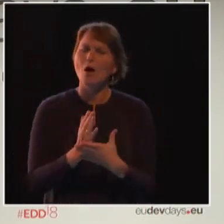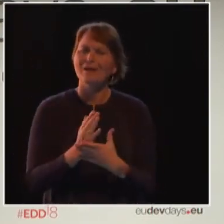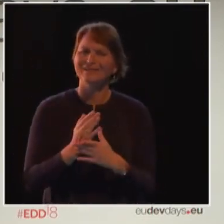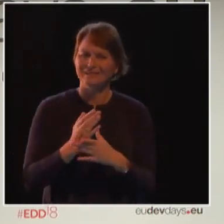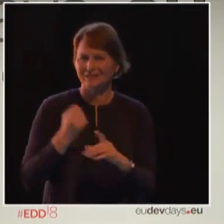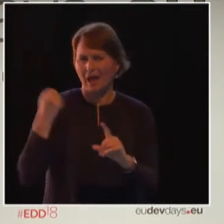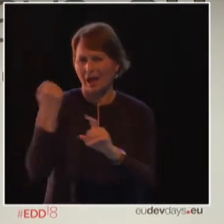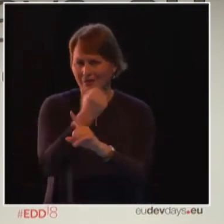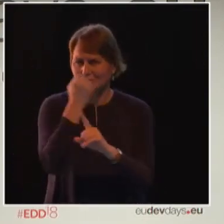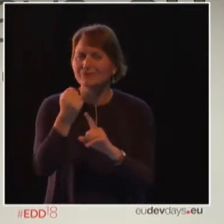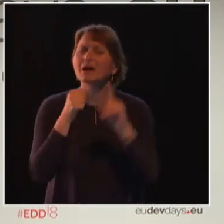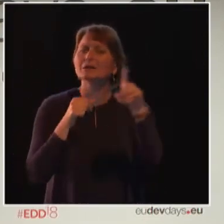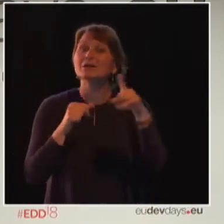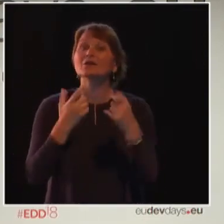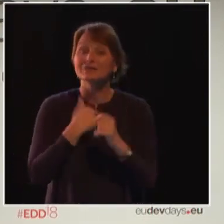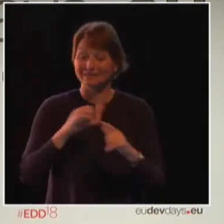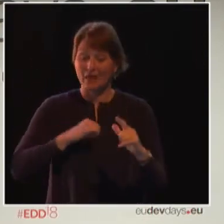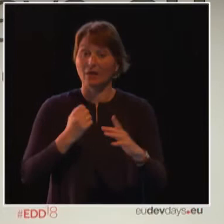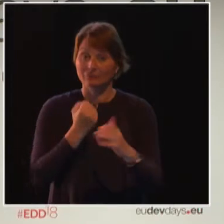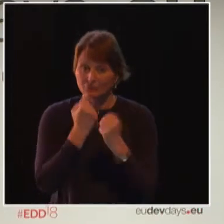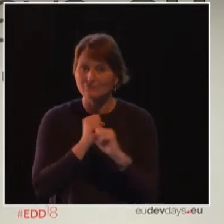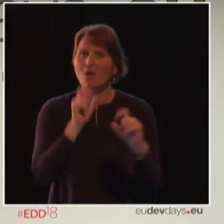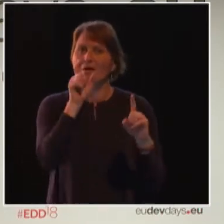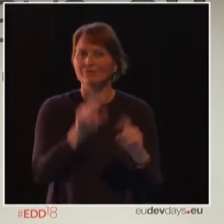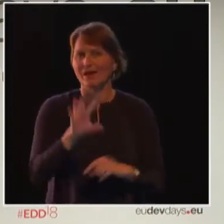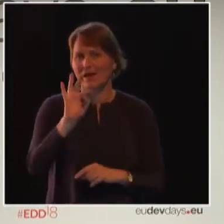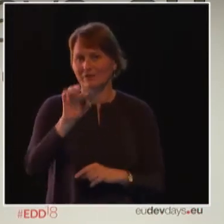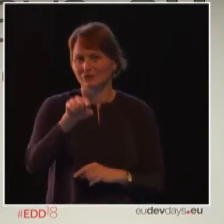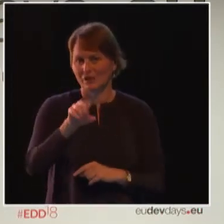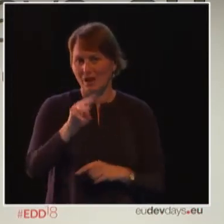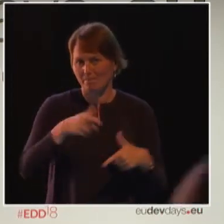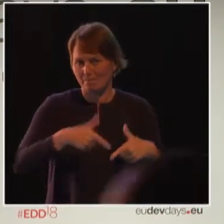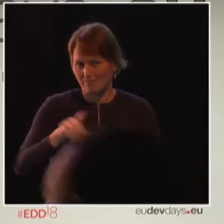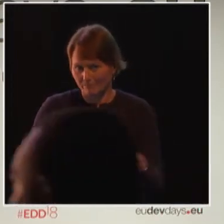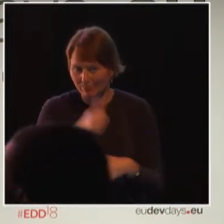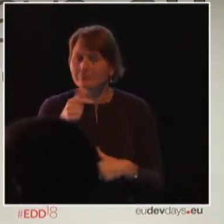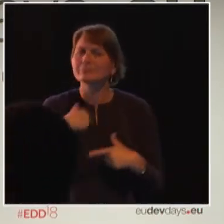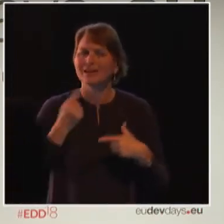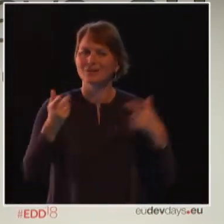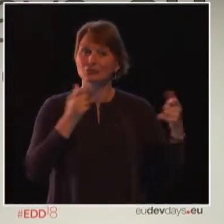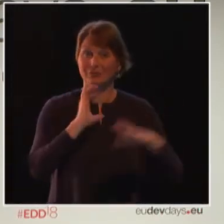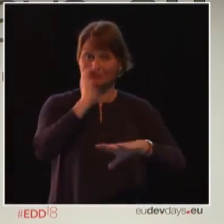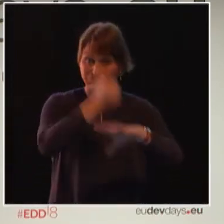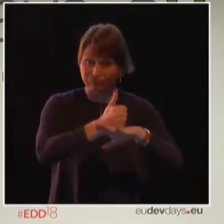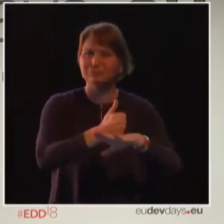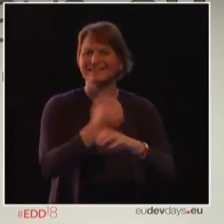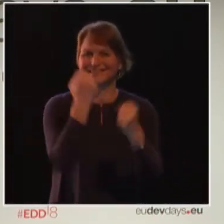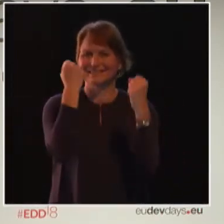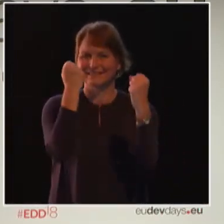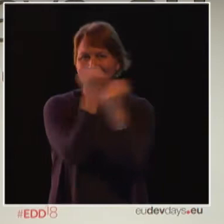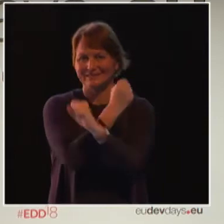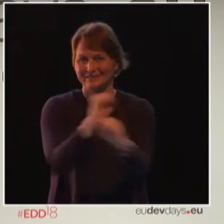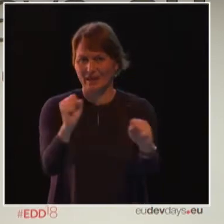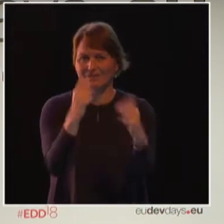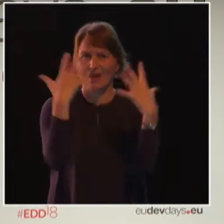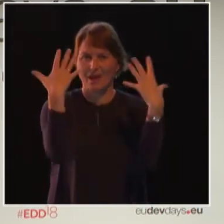survivor of FGM. She's the founder and executive director of Safe Hands for Girls, an organization working to end